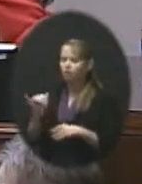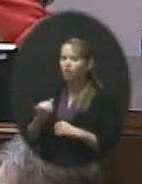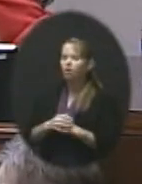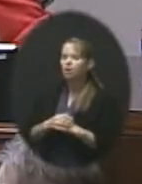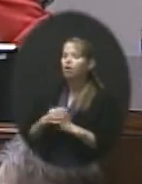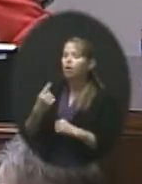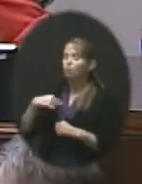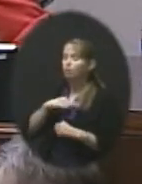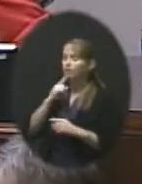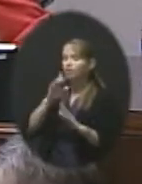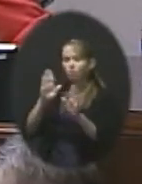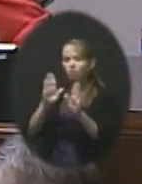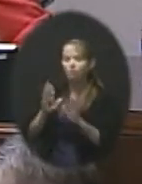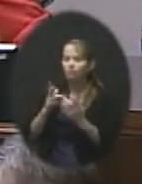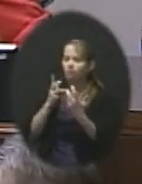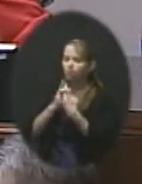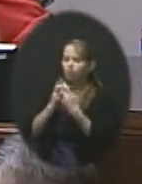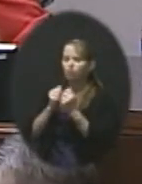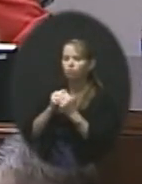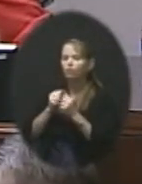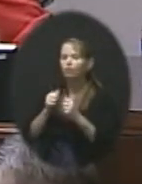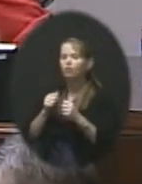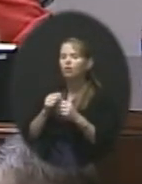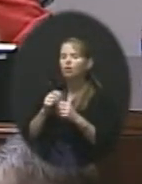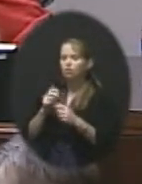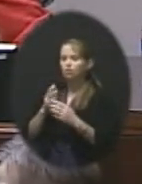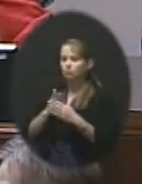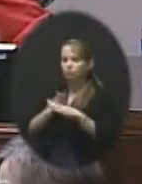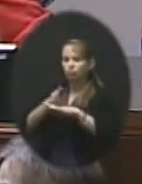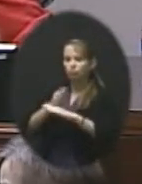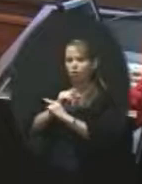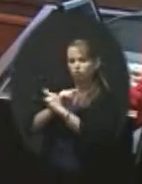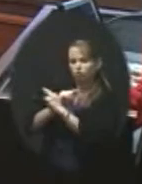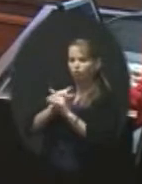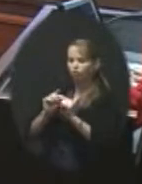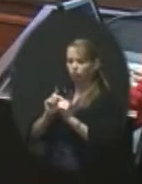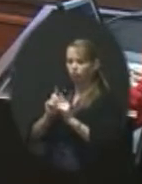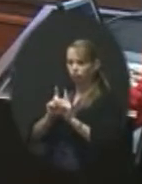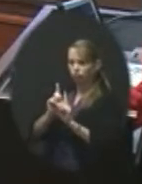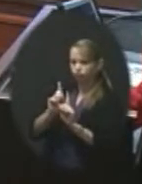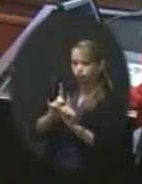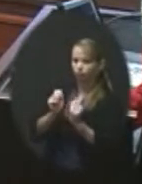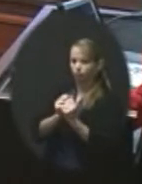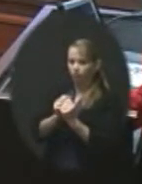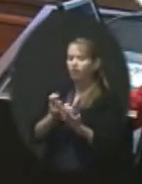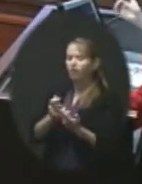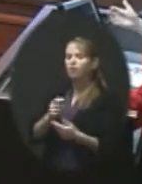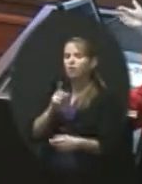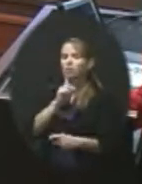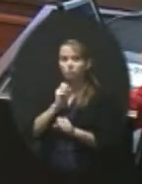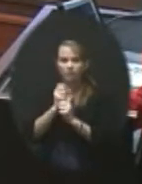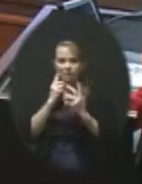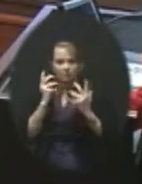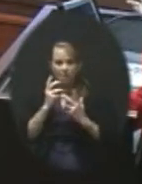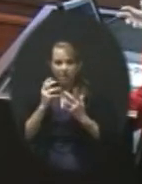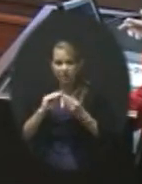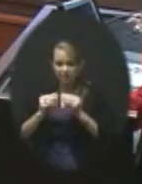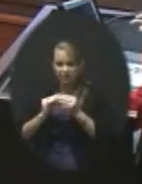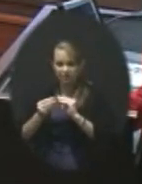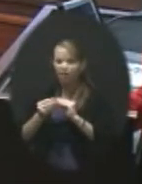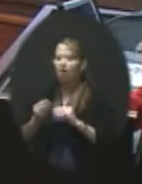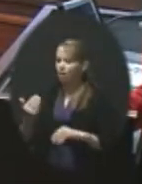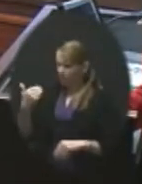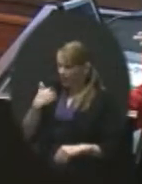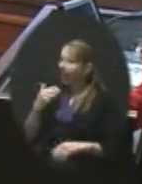with our crossing guards folks. mean, stop and think about that. The number of schools. That's really an amazing statistic. And we have some busy roads. I mean, we know how busy